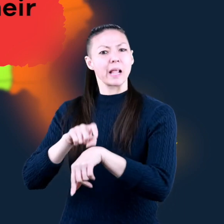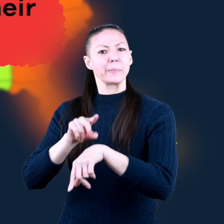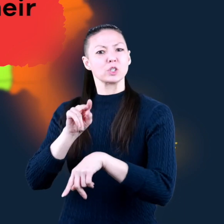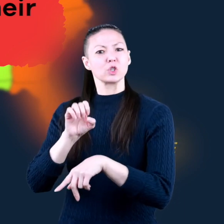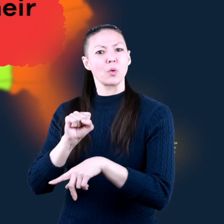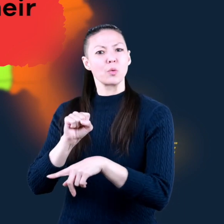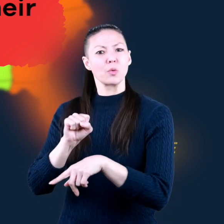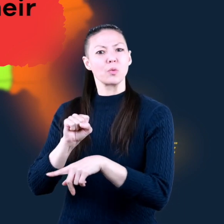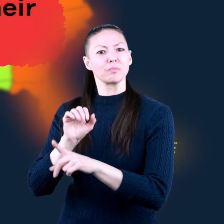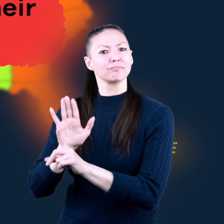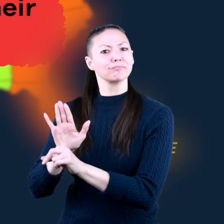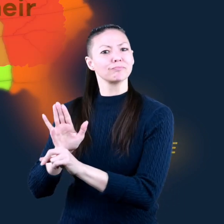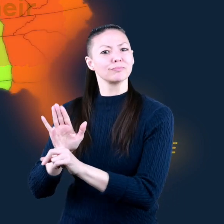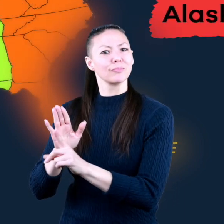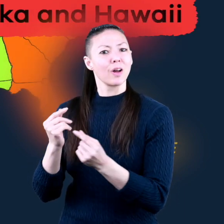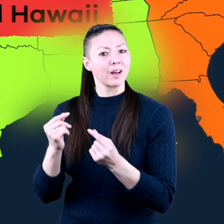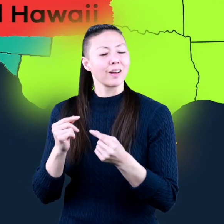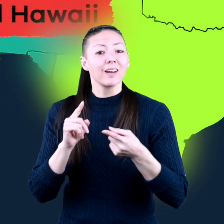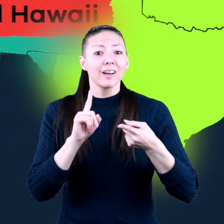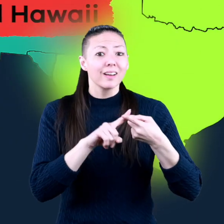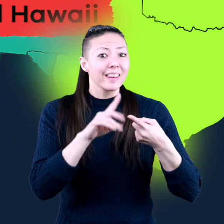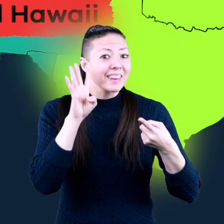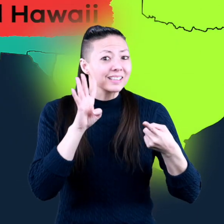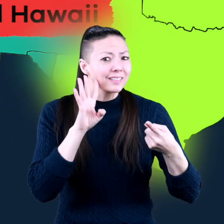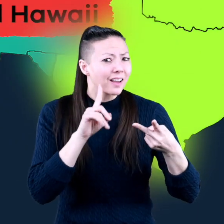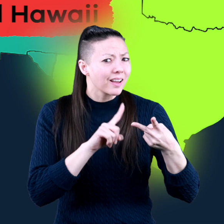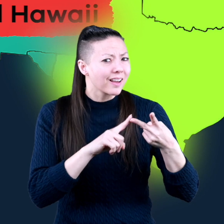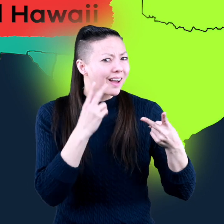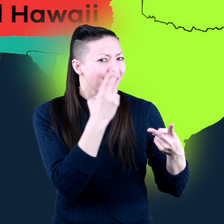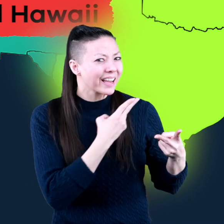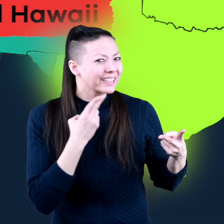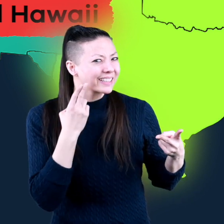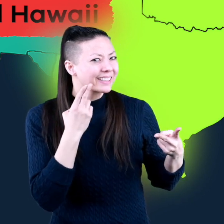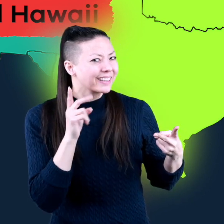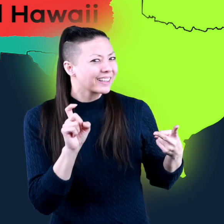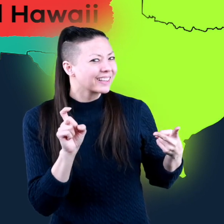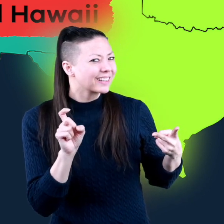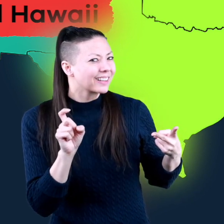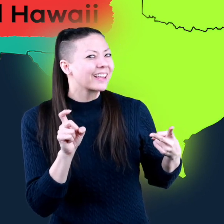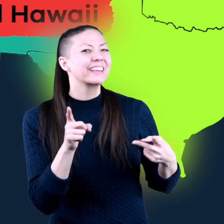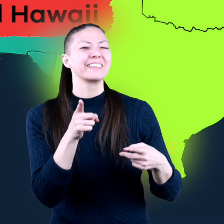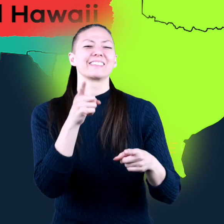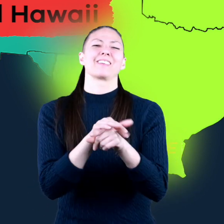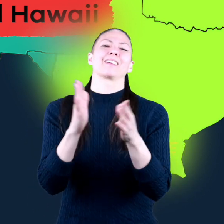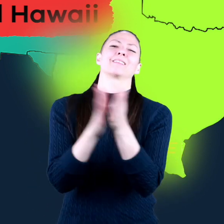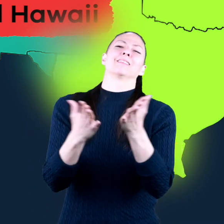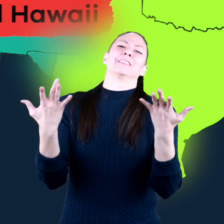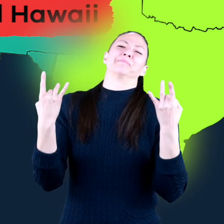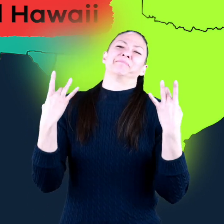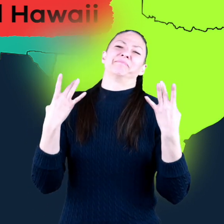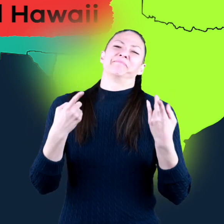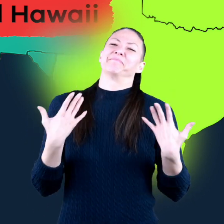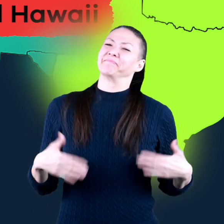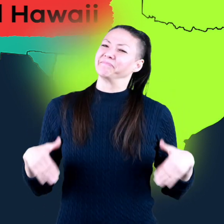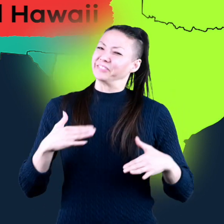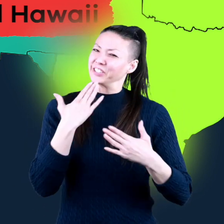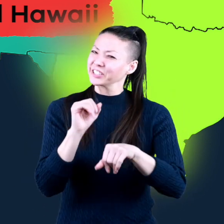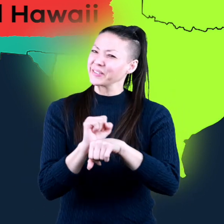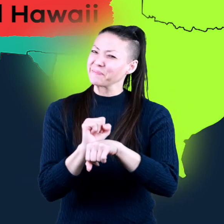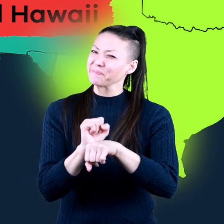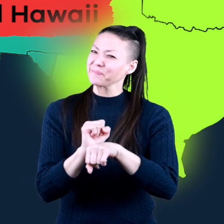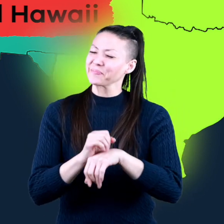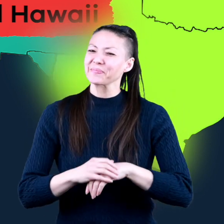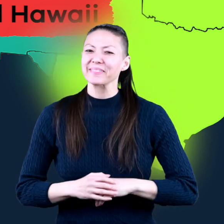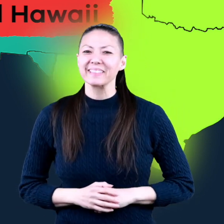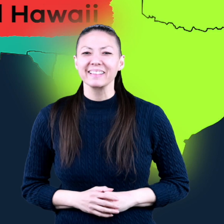time zones? If you said Alaska and Hawaii, you're on a roll! Nice job!